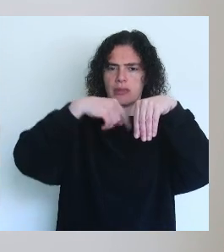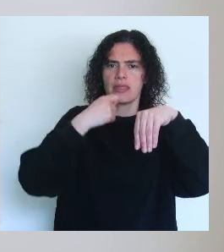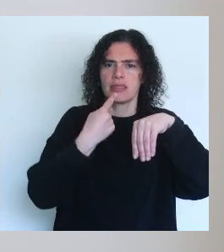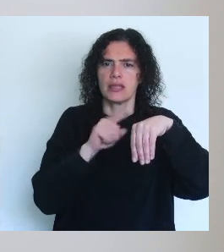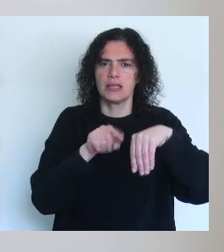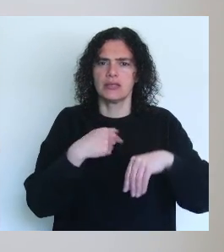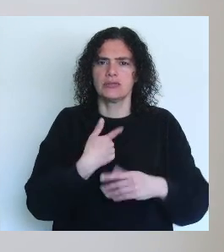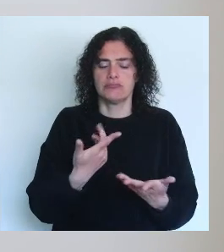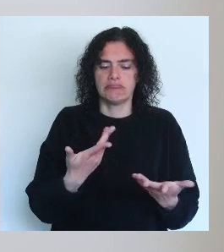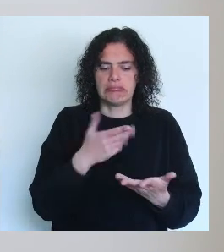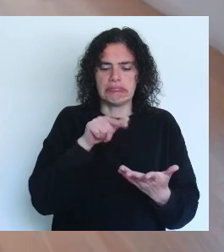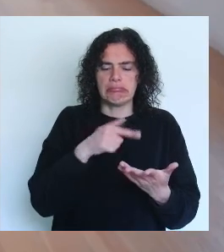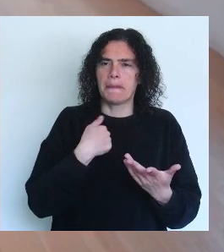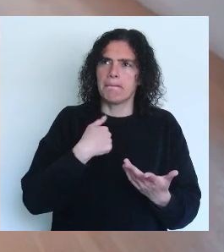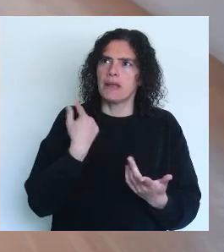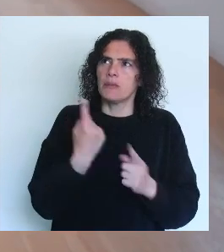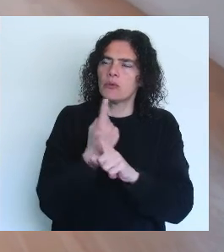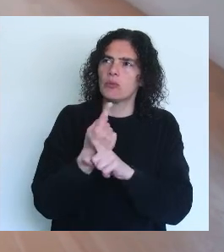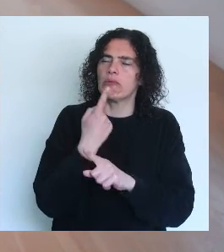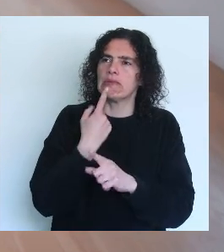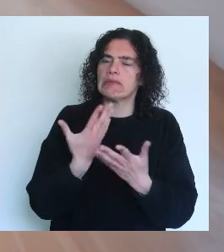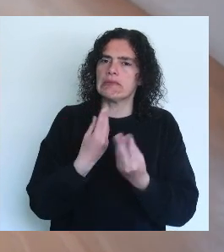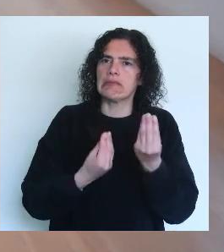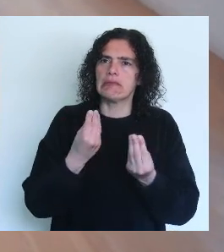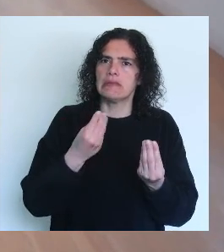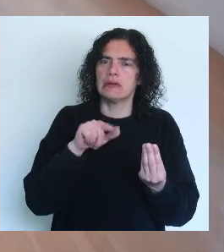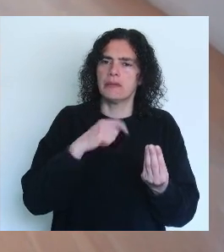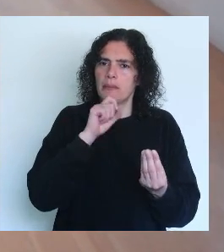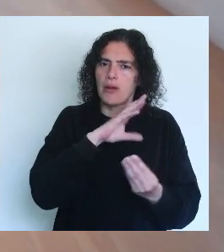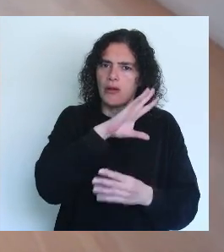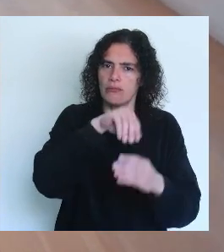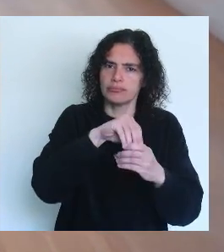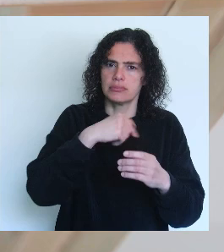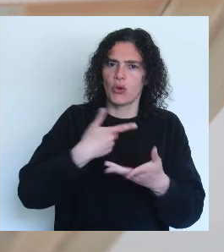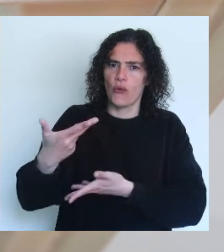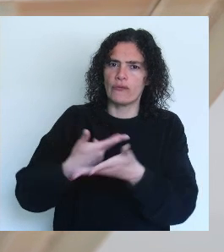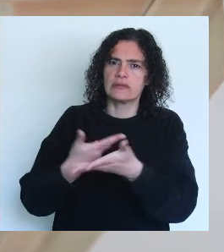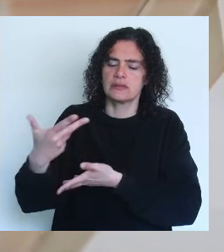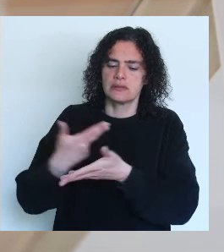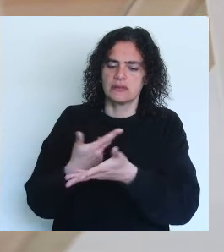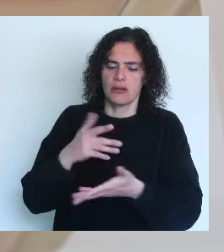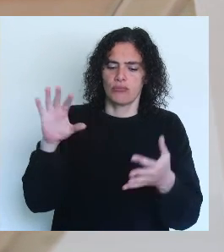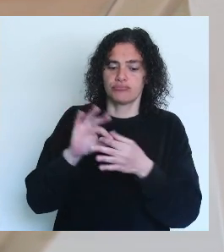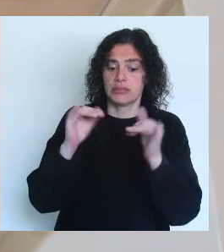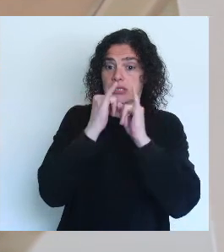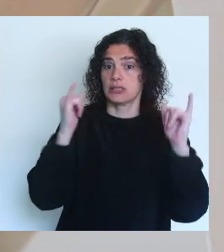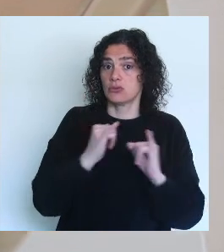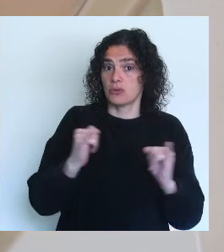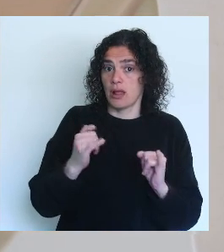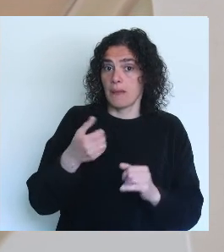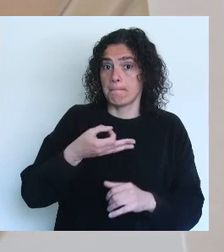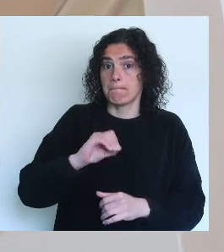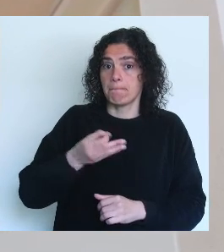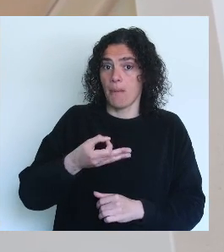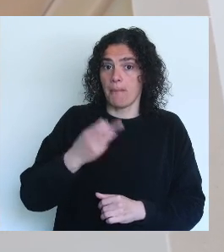hanging in the middle and it's really for me something that could belong in a conversation about international